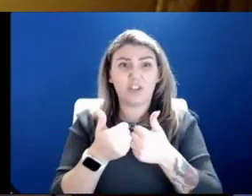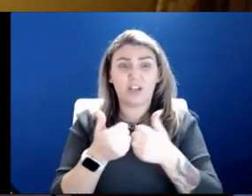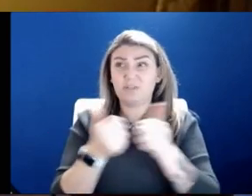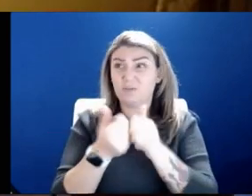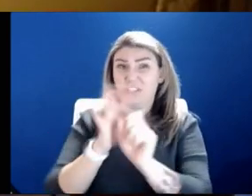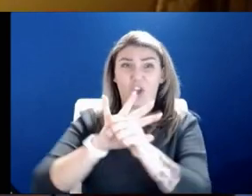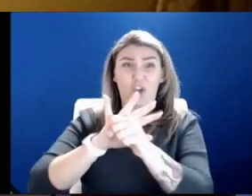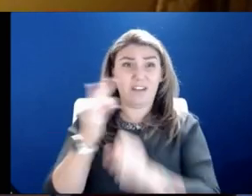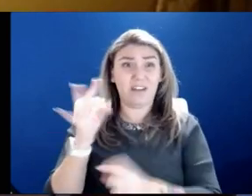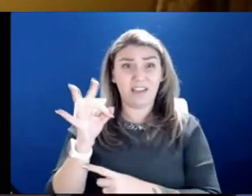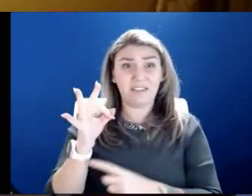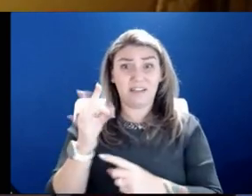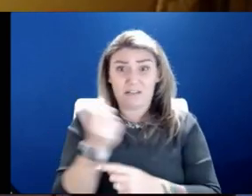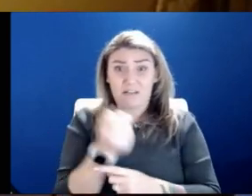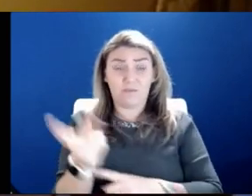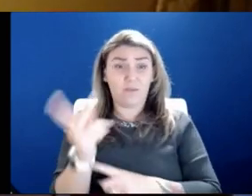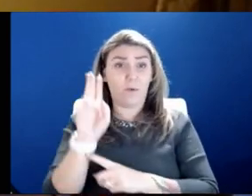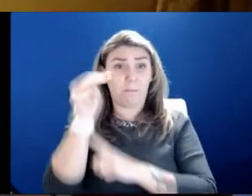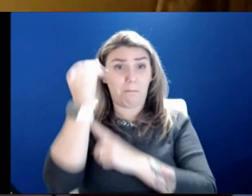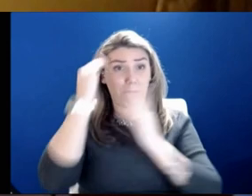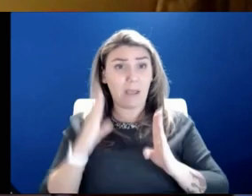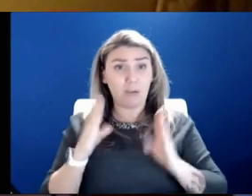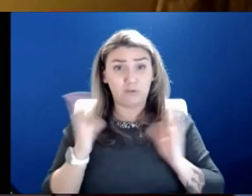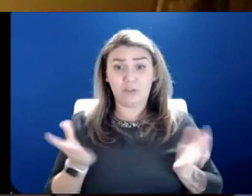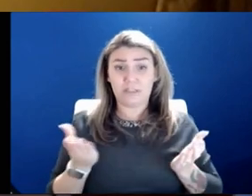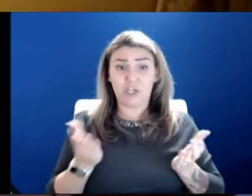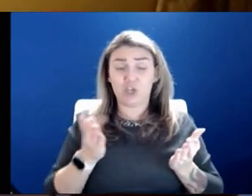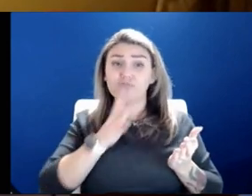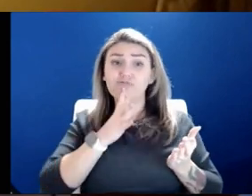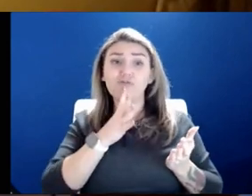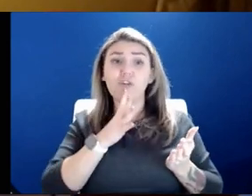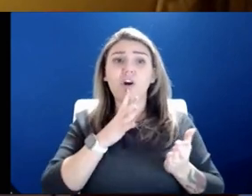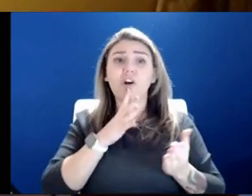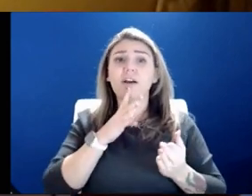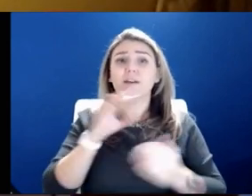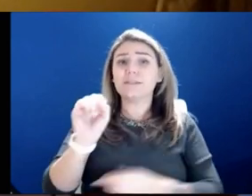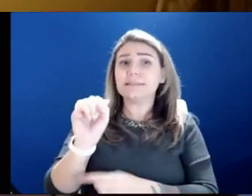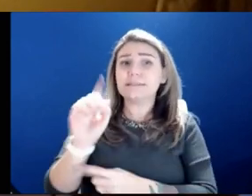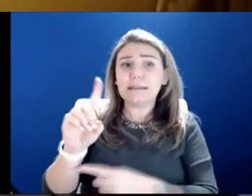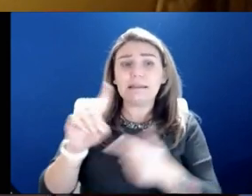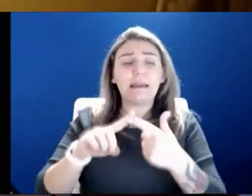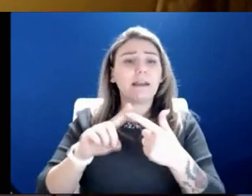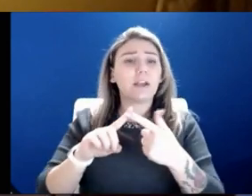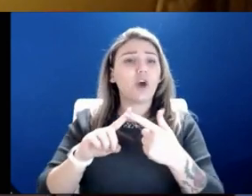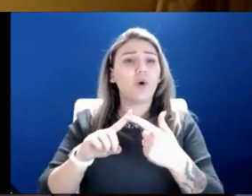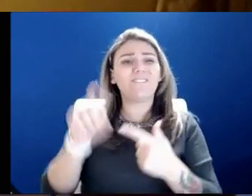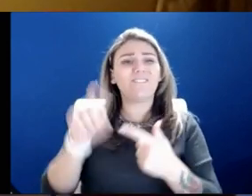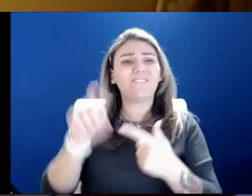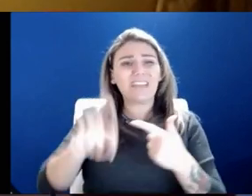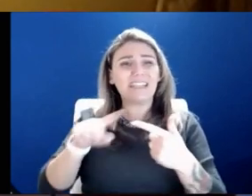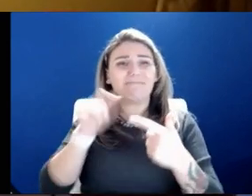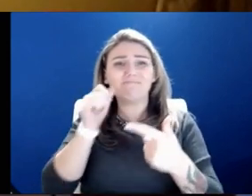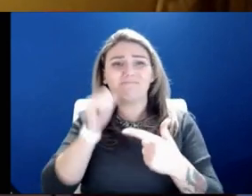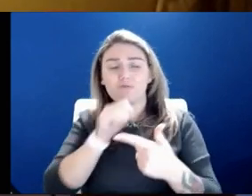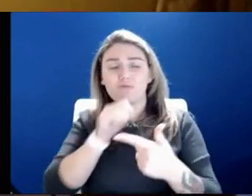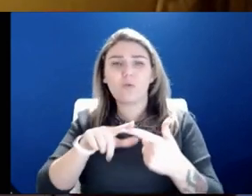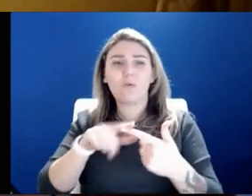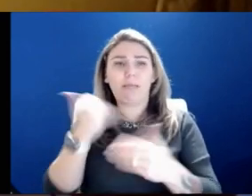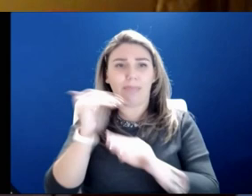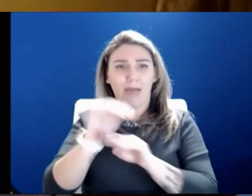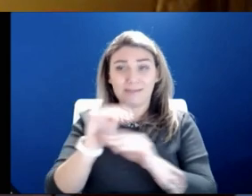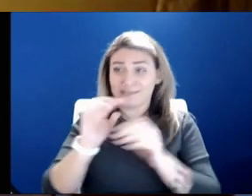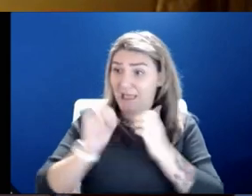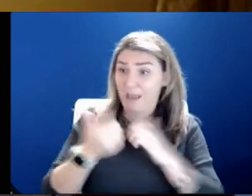-19. Some of the mayors who are here, uh, talked to the mayors of San Diego and Phoenix last night about how things are going for them.